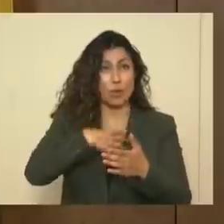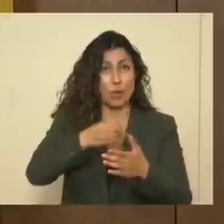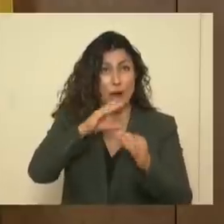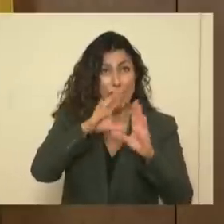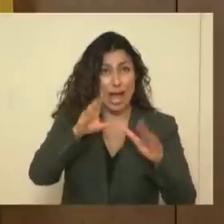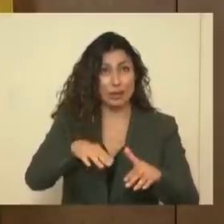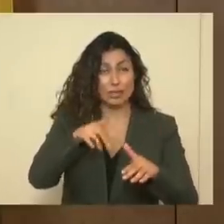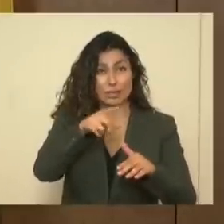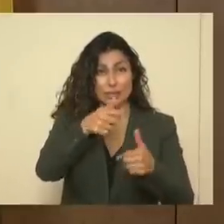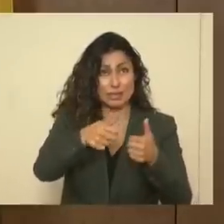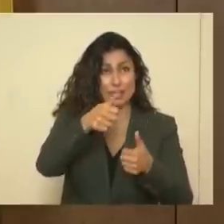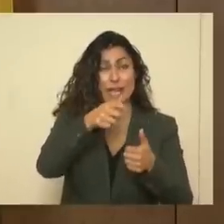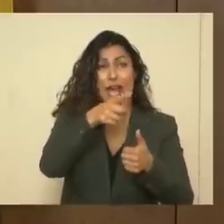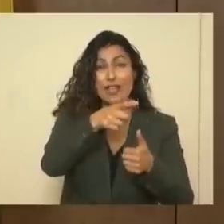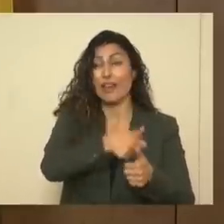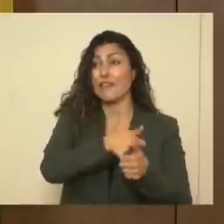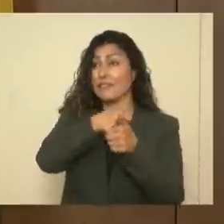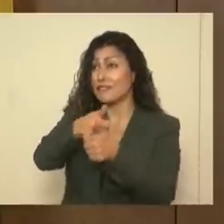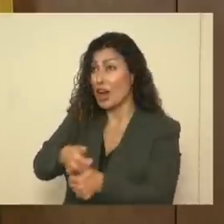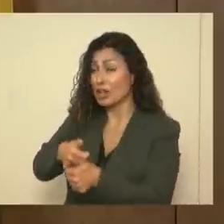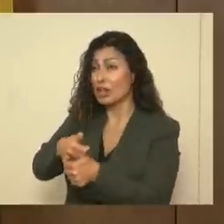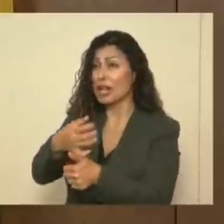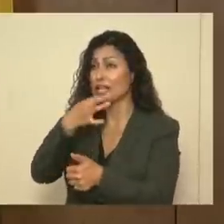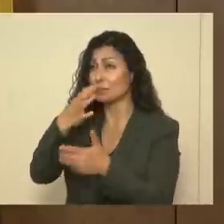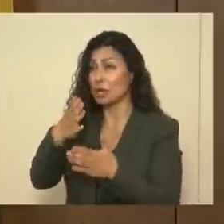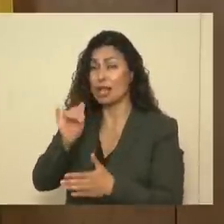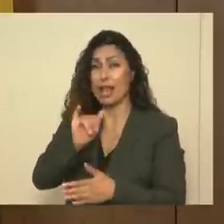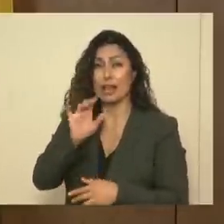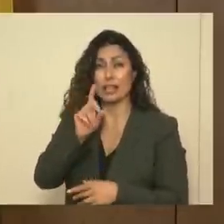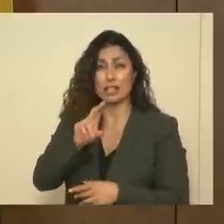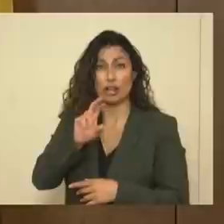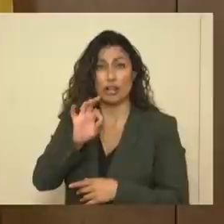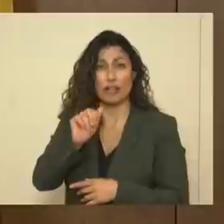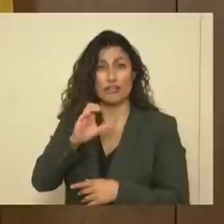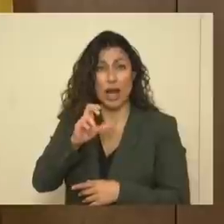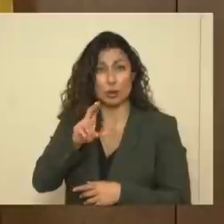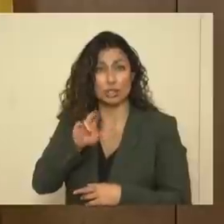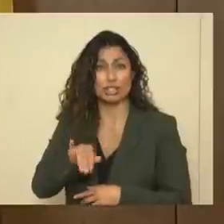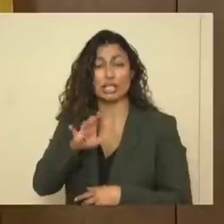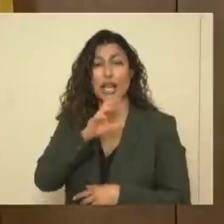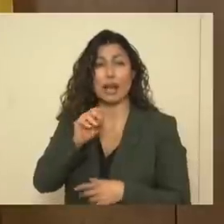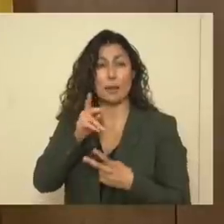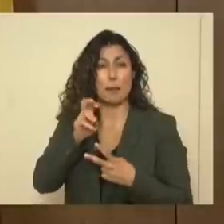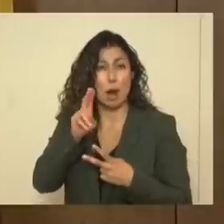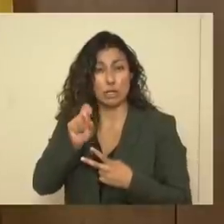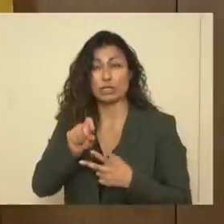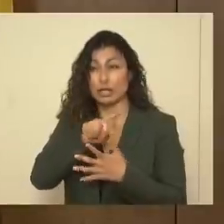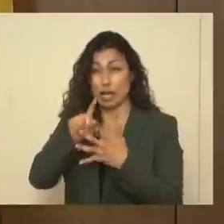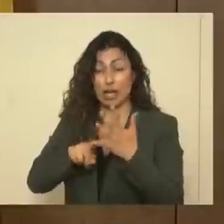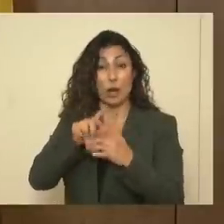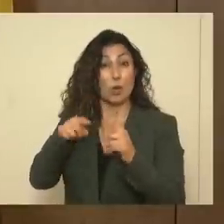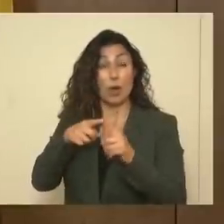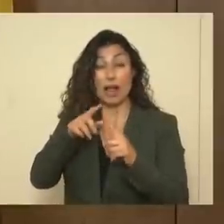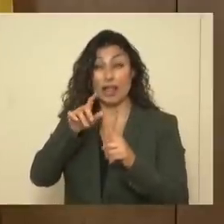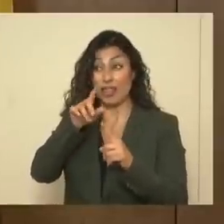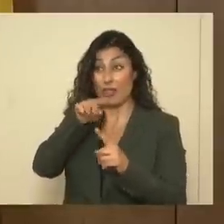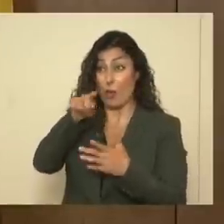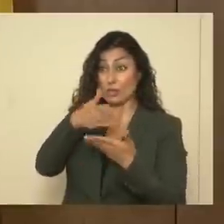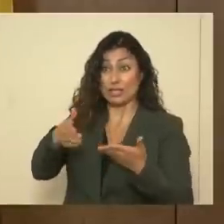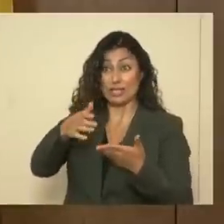House is following the expertise of folks like Dr. Fauci and Dr. Birx, when that doesn't occur,